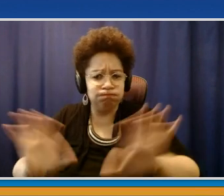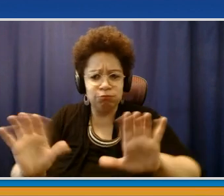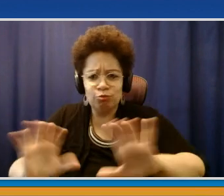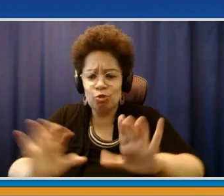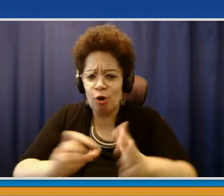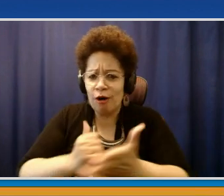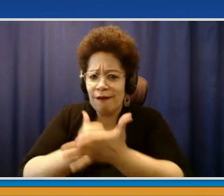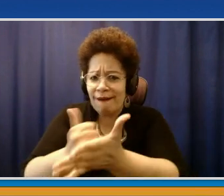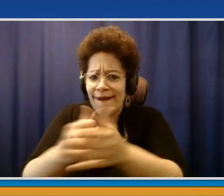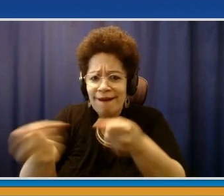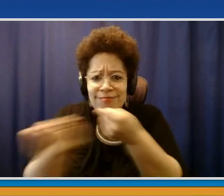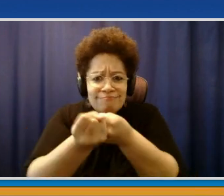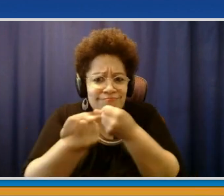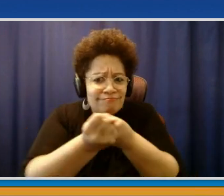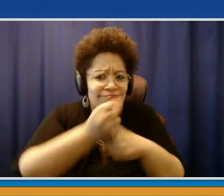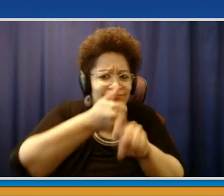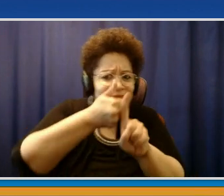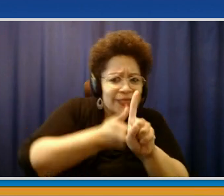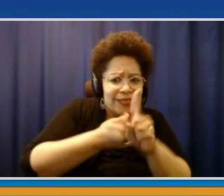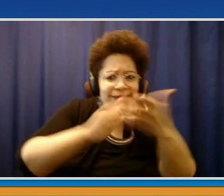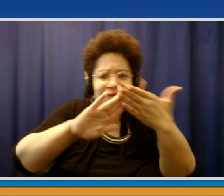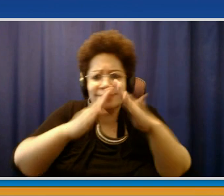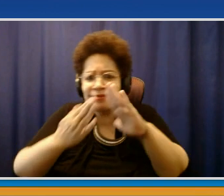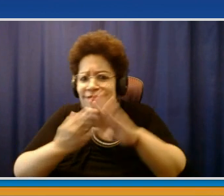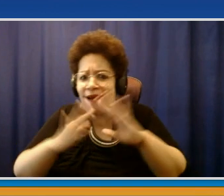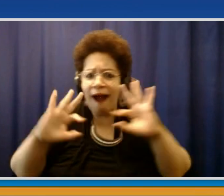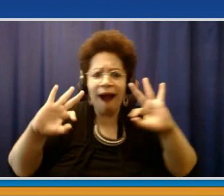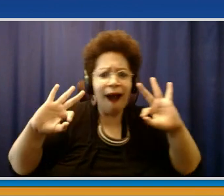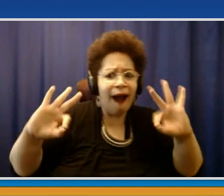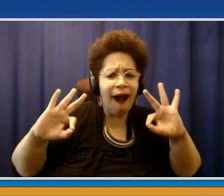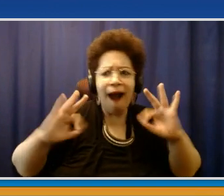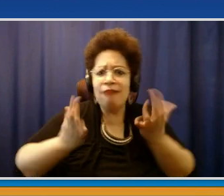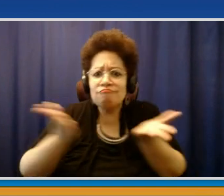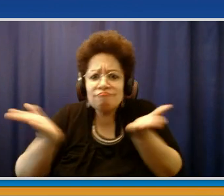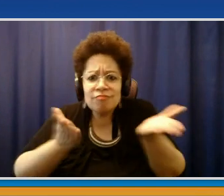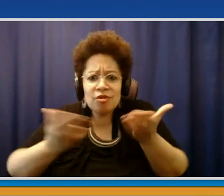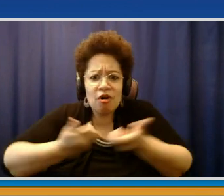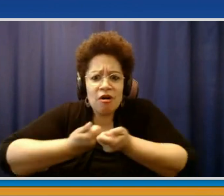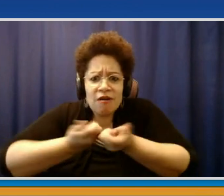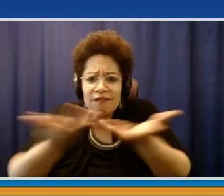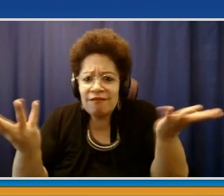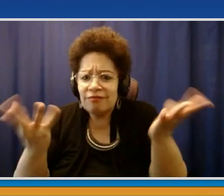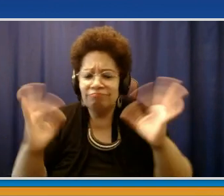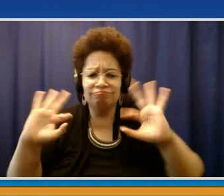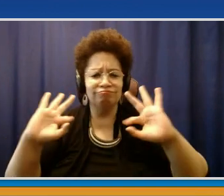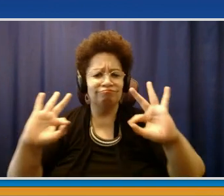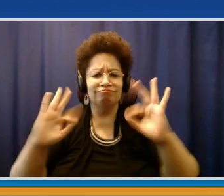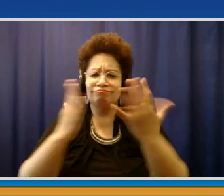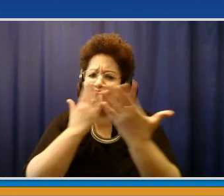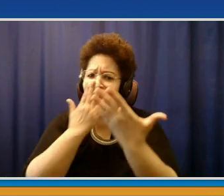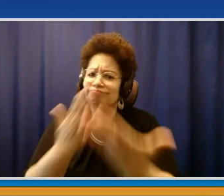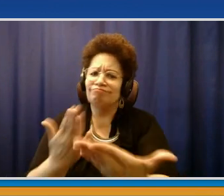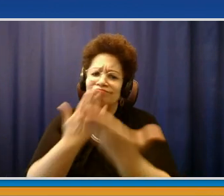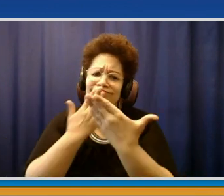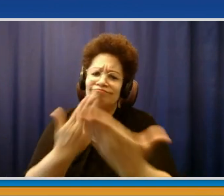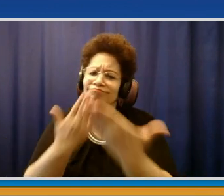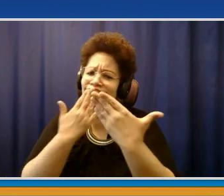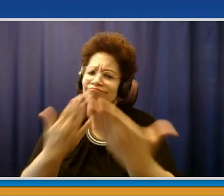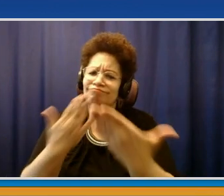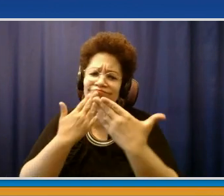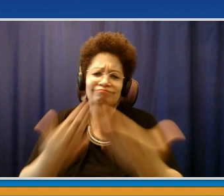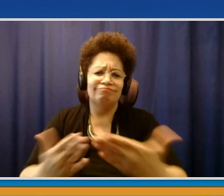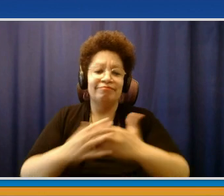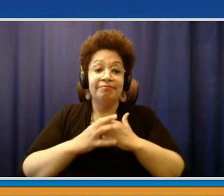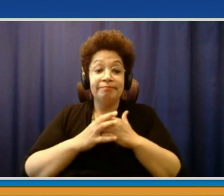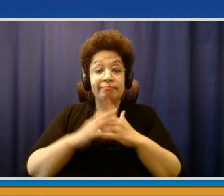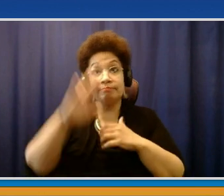point in time is answered and available to us. Very much, very much appreciated. You know, we started out a year ago, 15 months ago, maybe